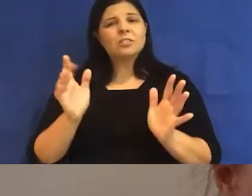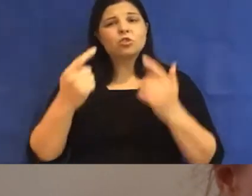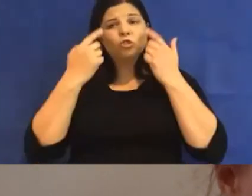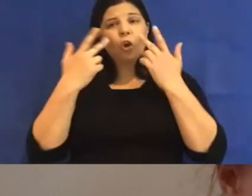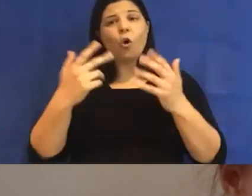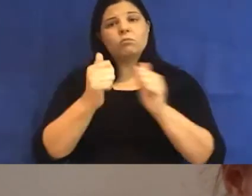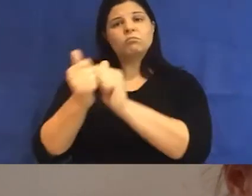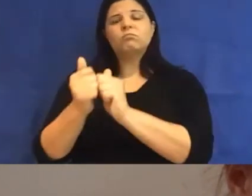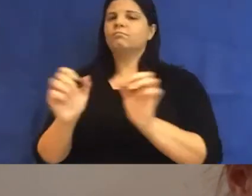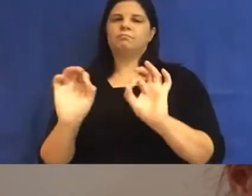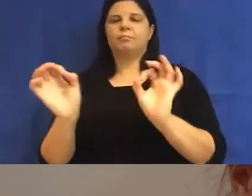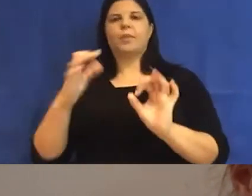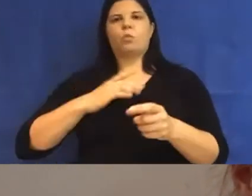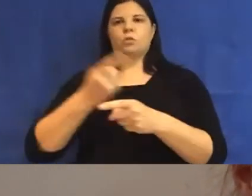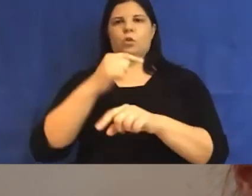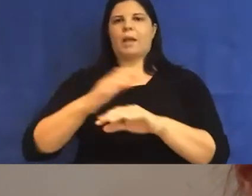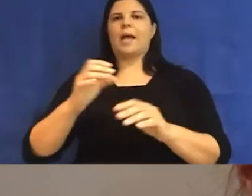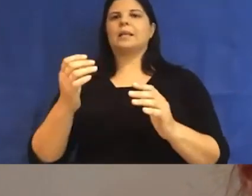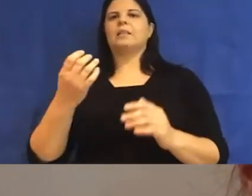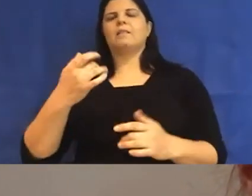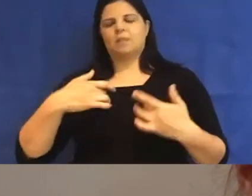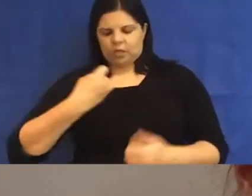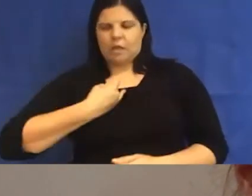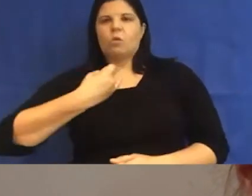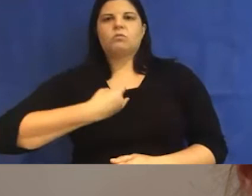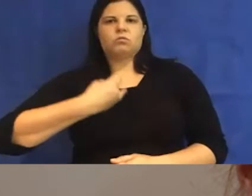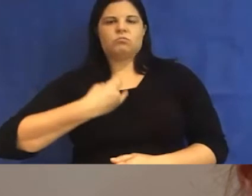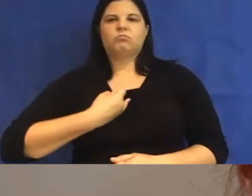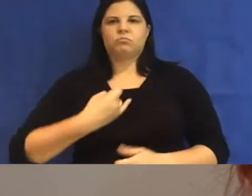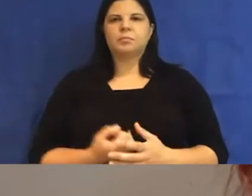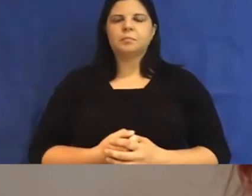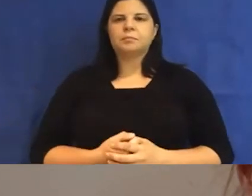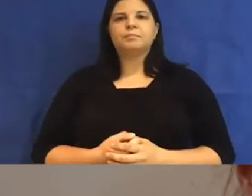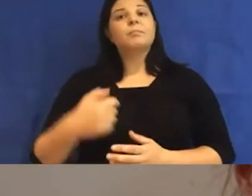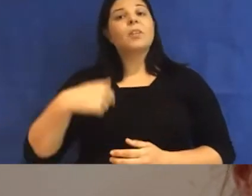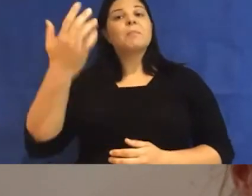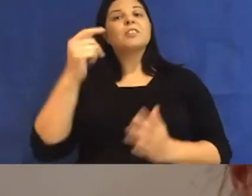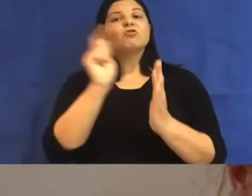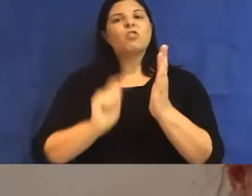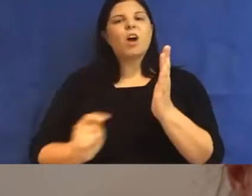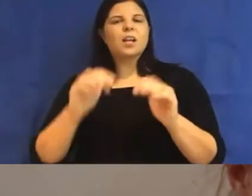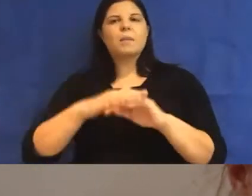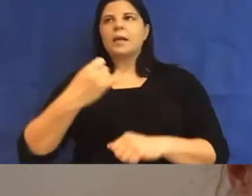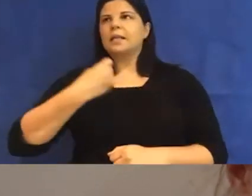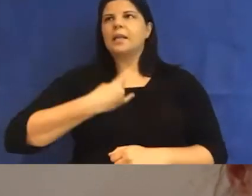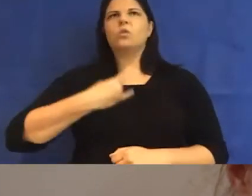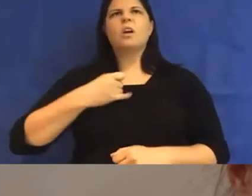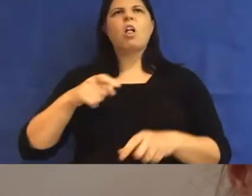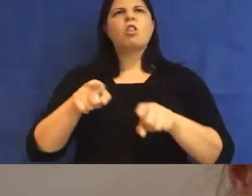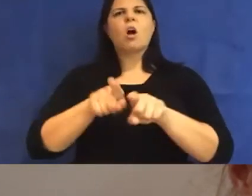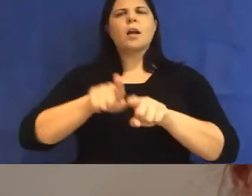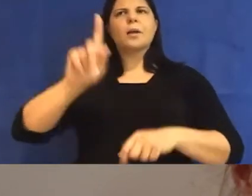talk about the guilt that is invoked. I've written elsewhere about the limitations of guilt as political practice. The guilt of the